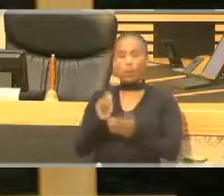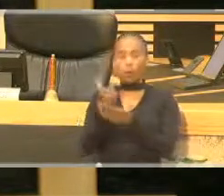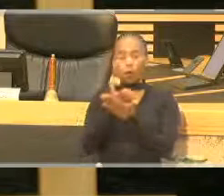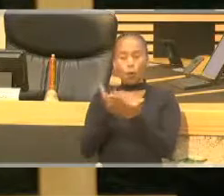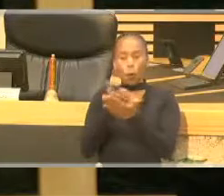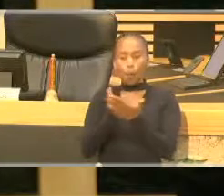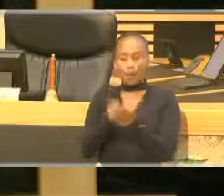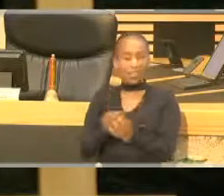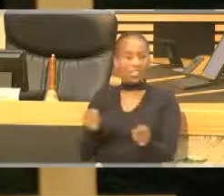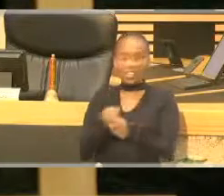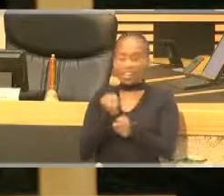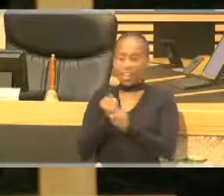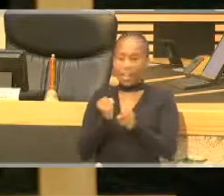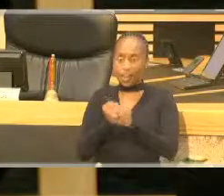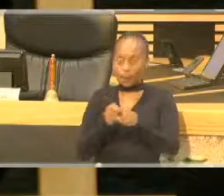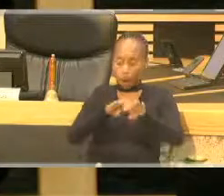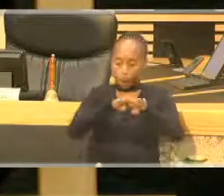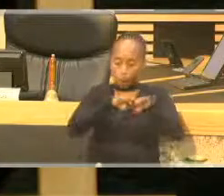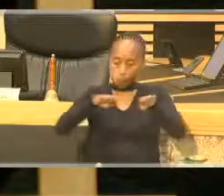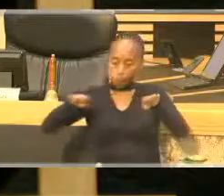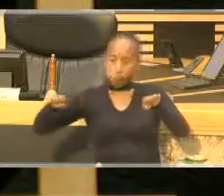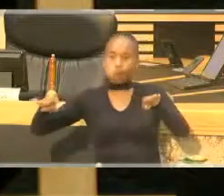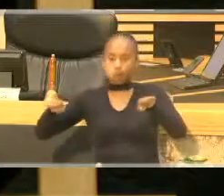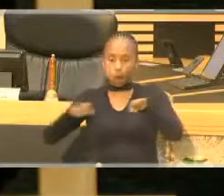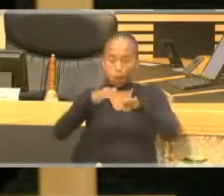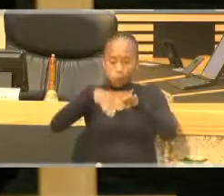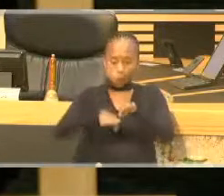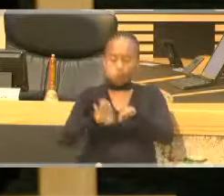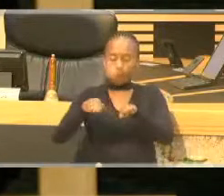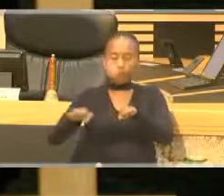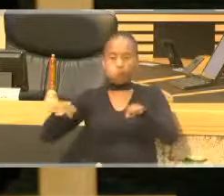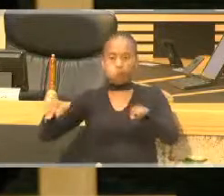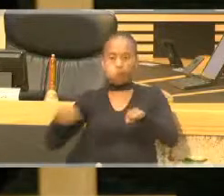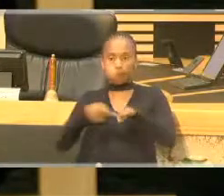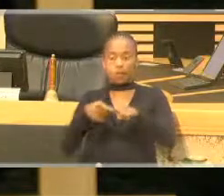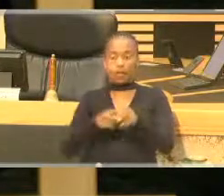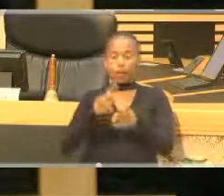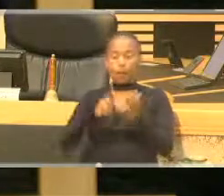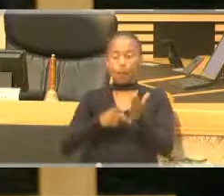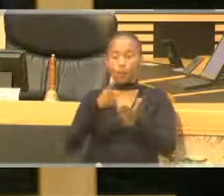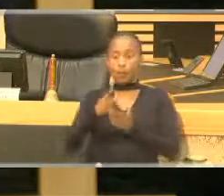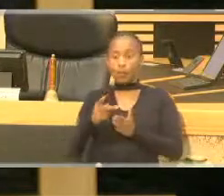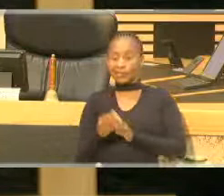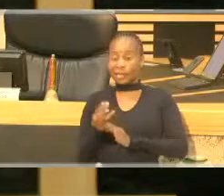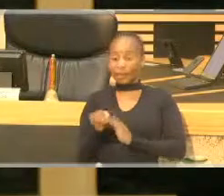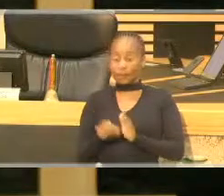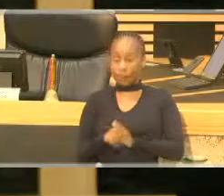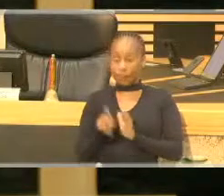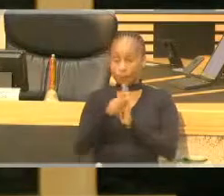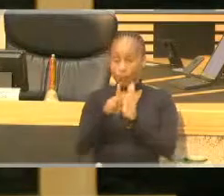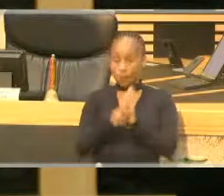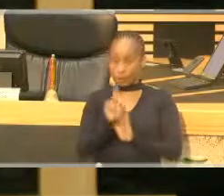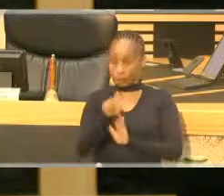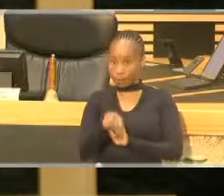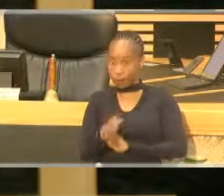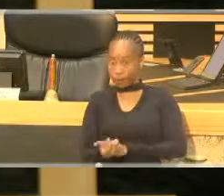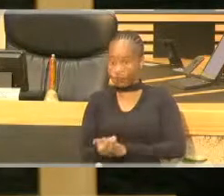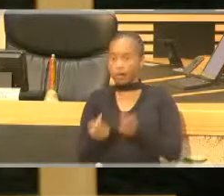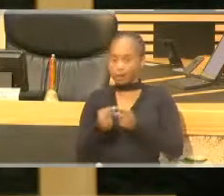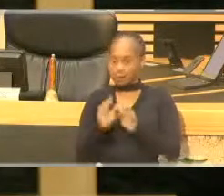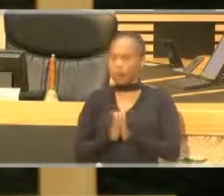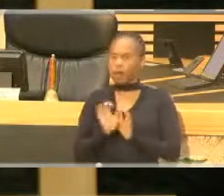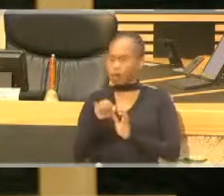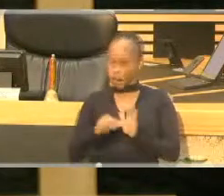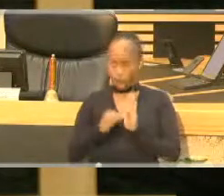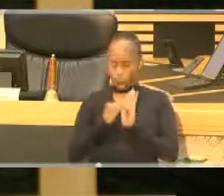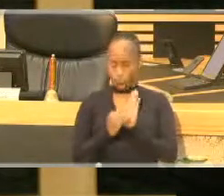and as such requires a dynamic and flexible policy response. Although still low, the economic growth prospects